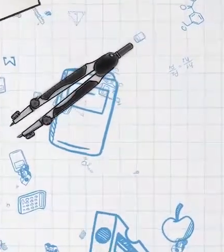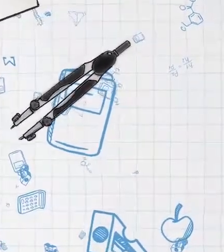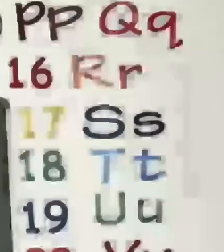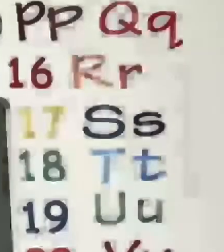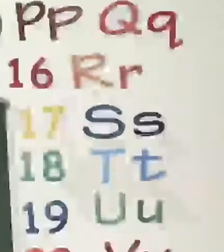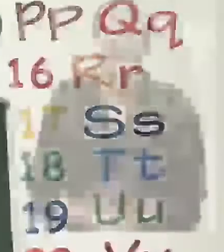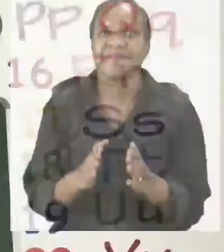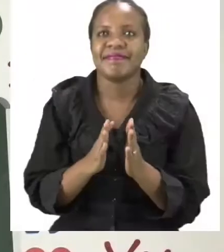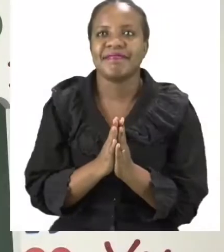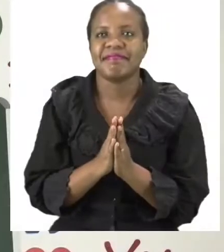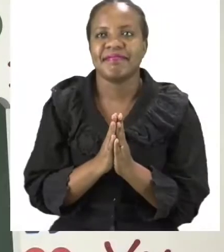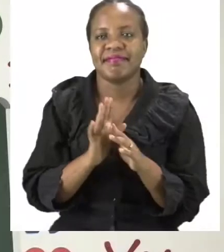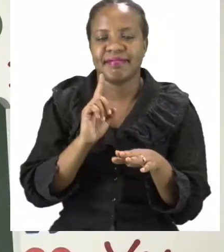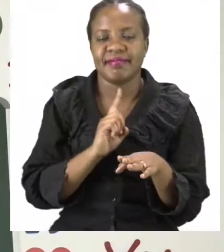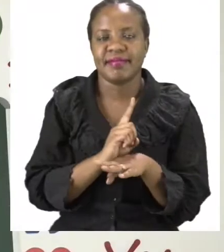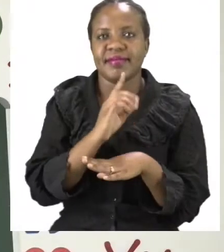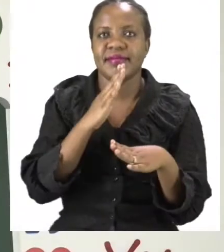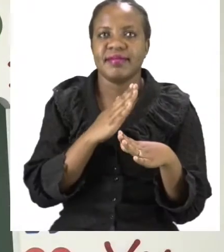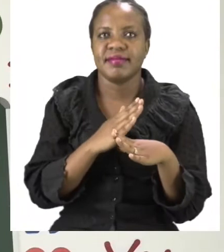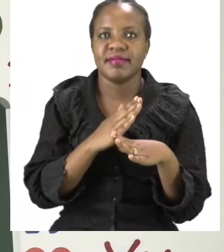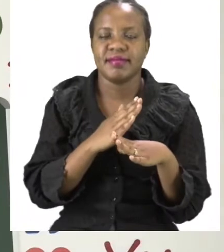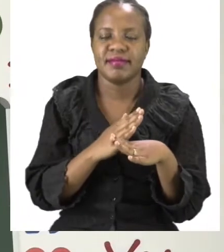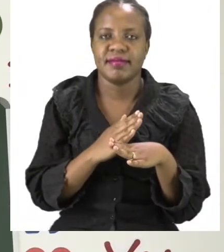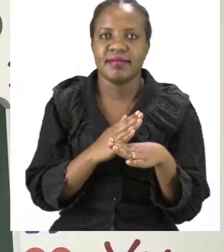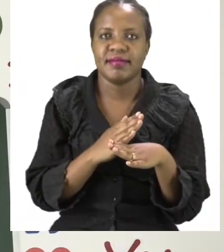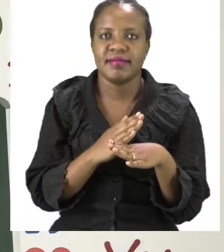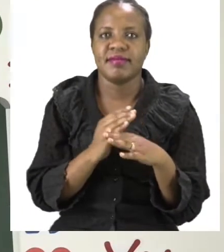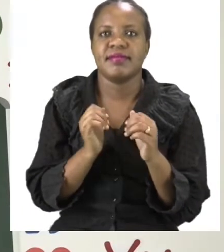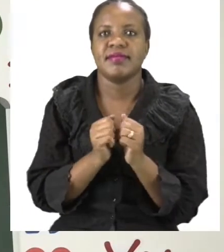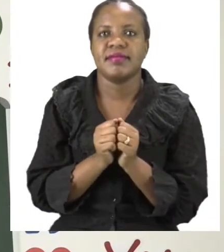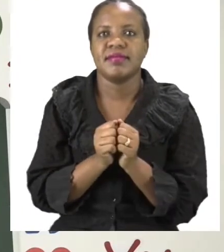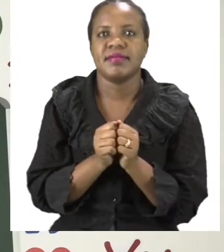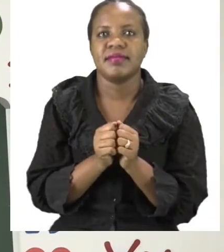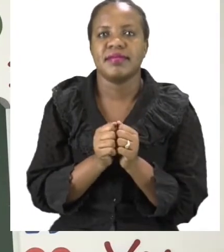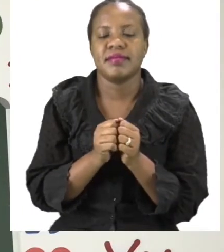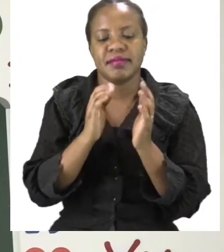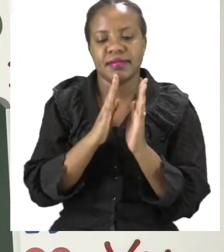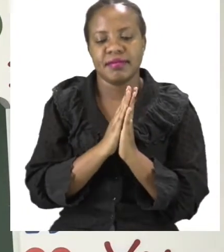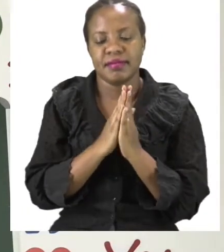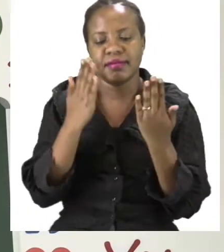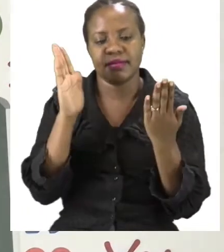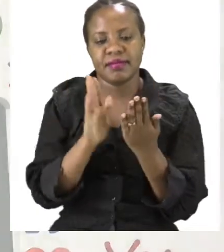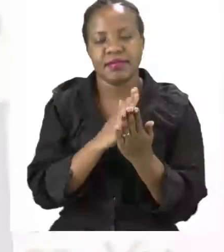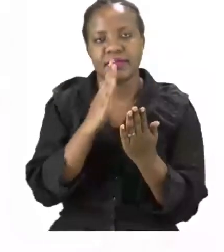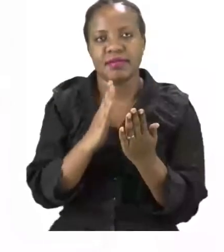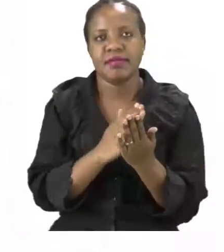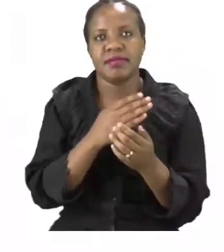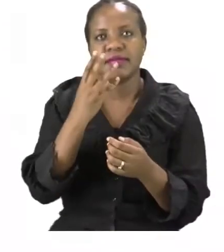For our first exercise today grade 3s let us turn to page 6.